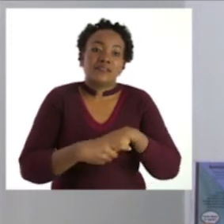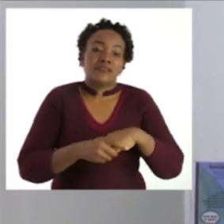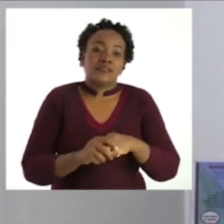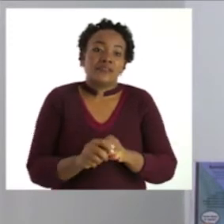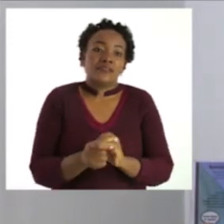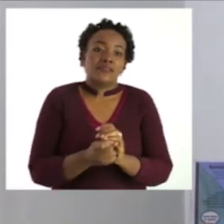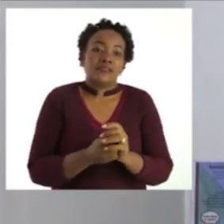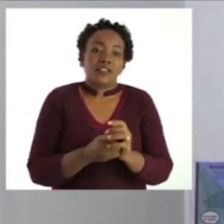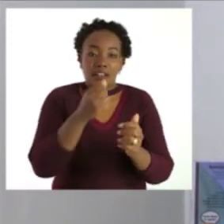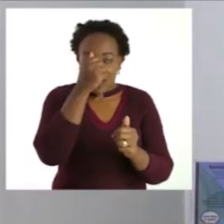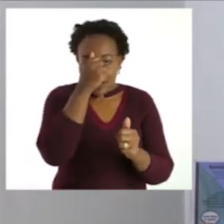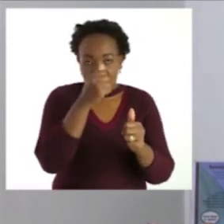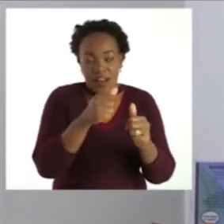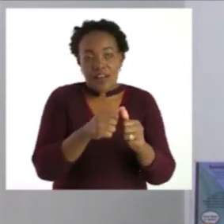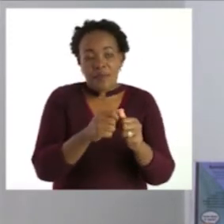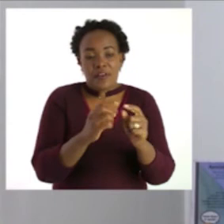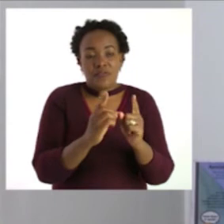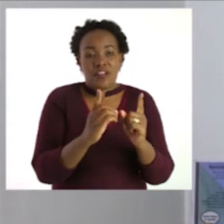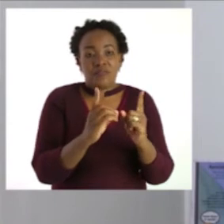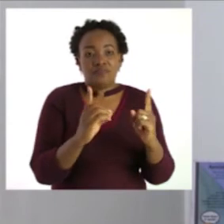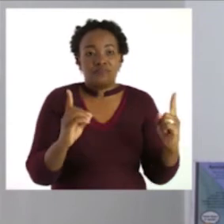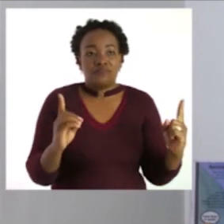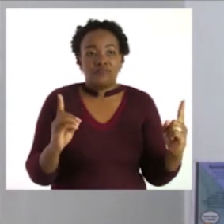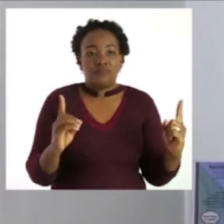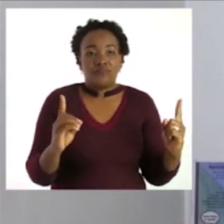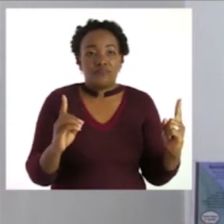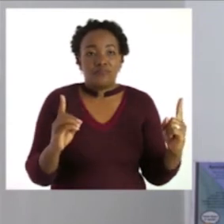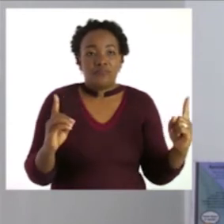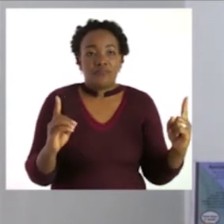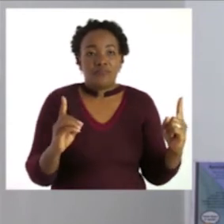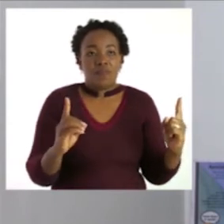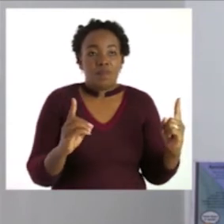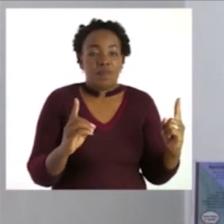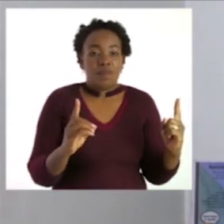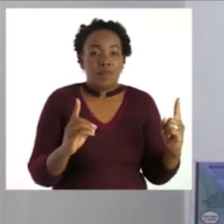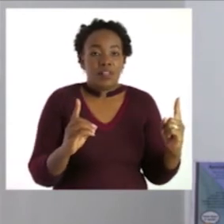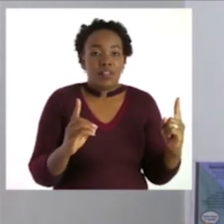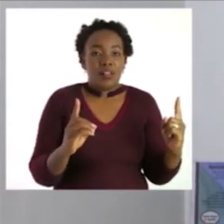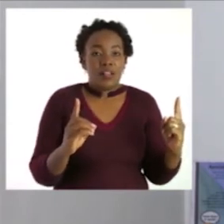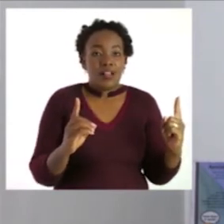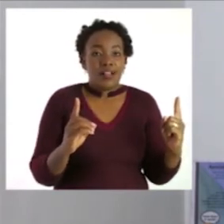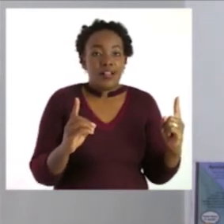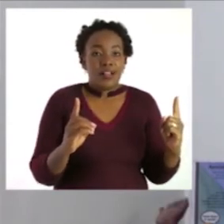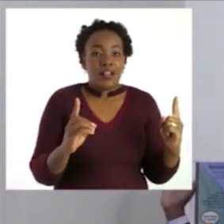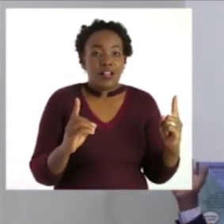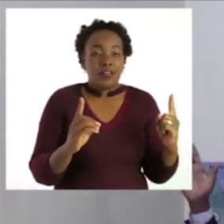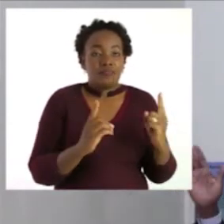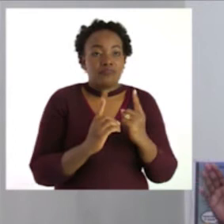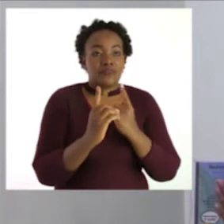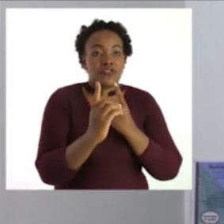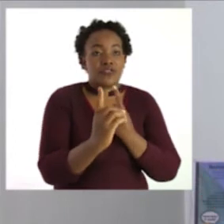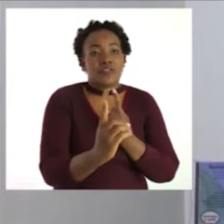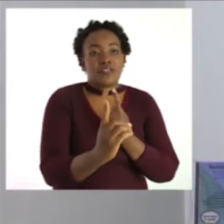And remember to spread out your hands so that you don't touch the person next to you. And you